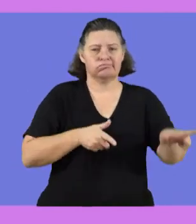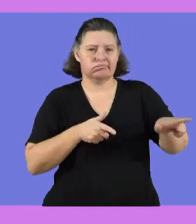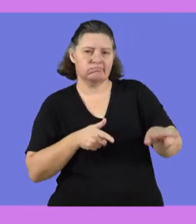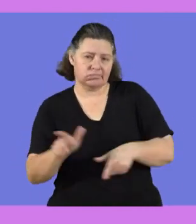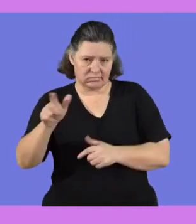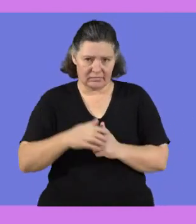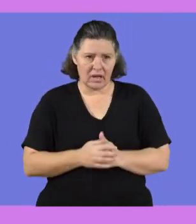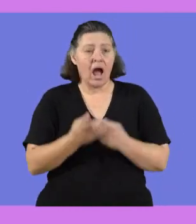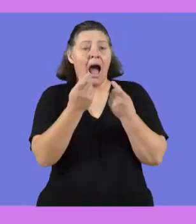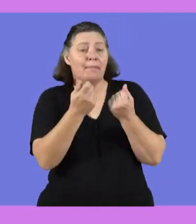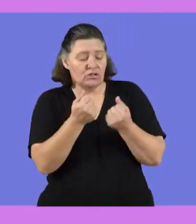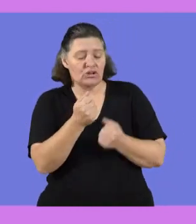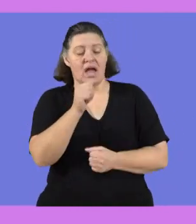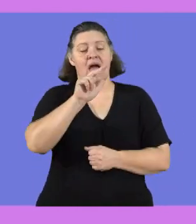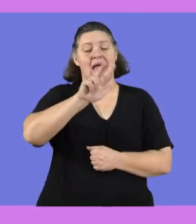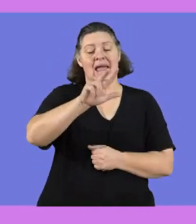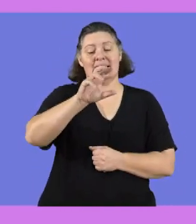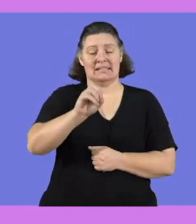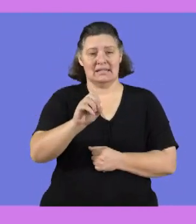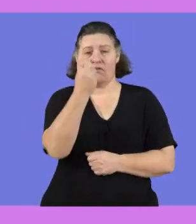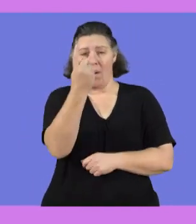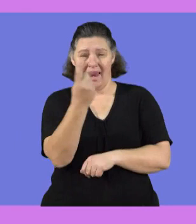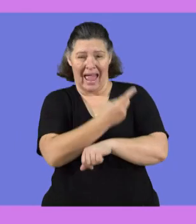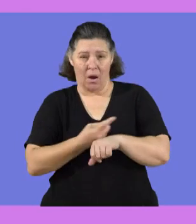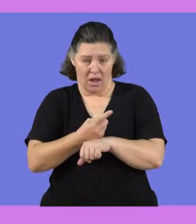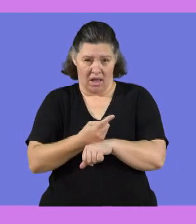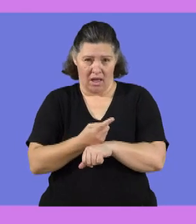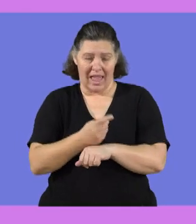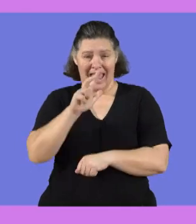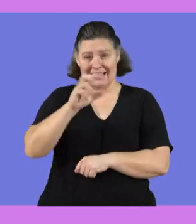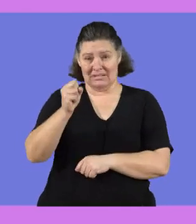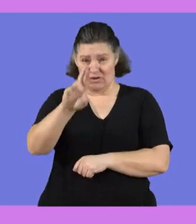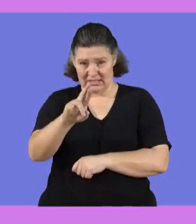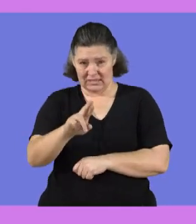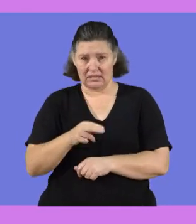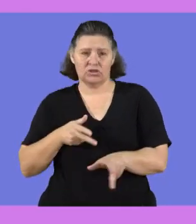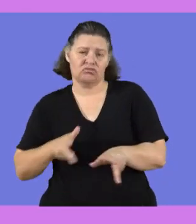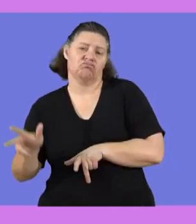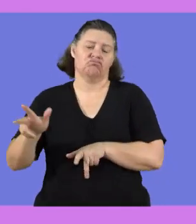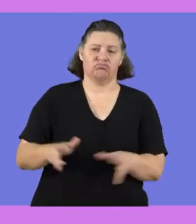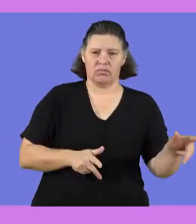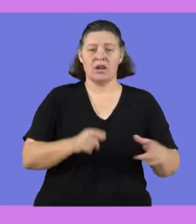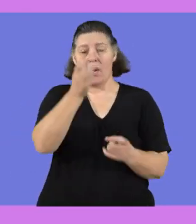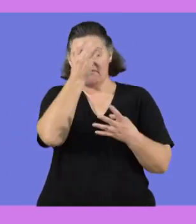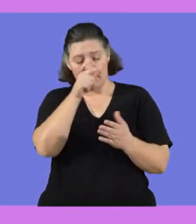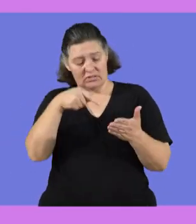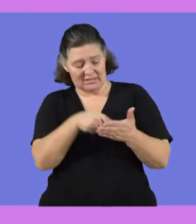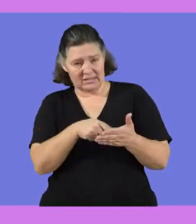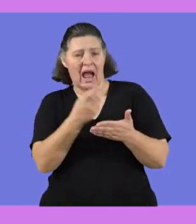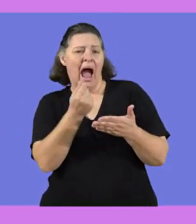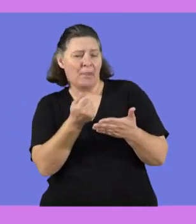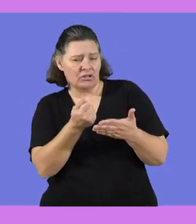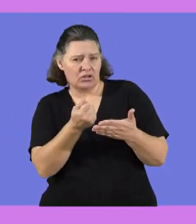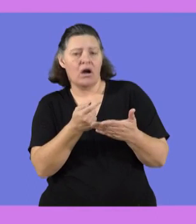The cost for skating is 80 rent per hour. Use the information to complete